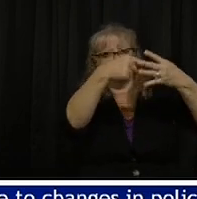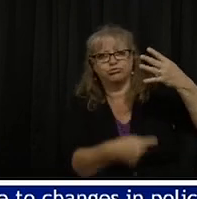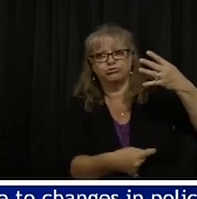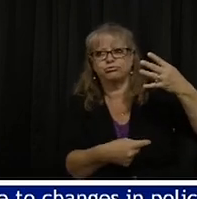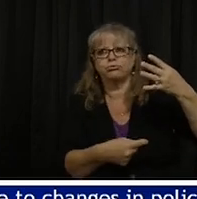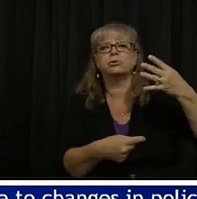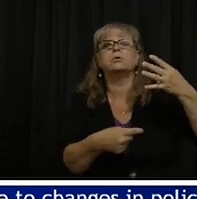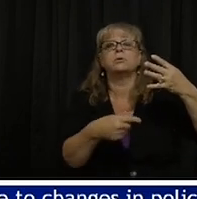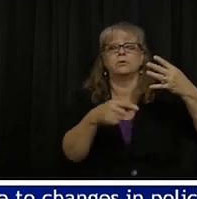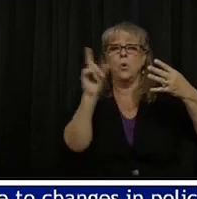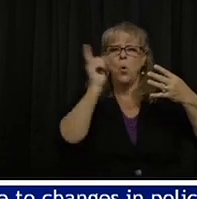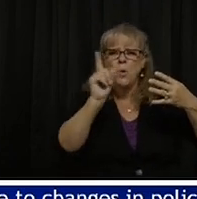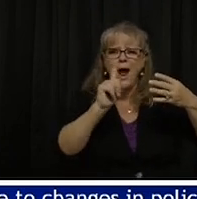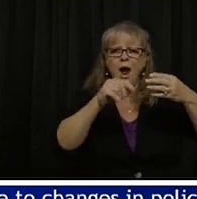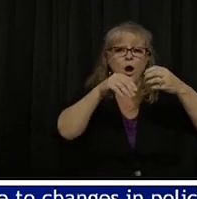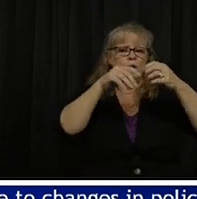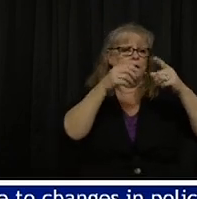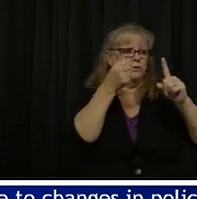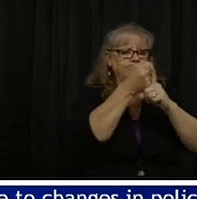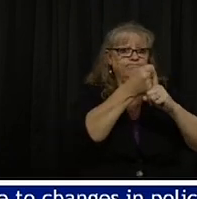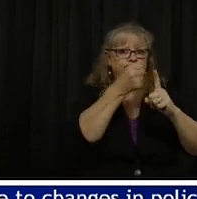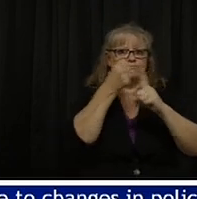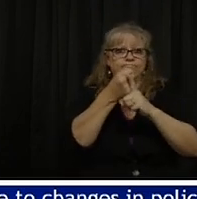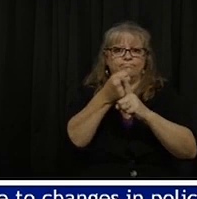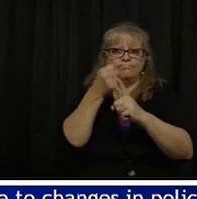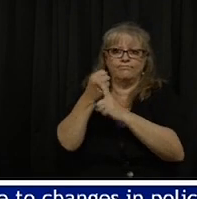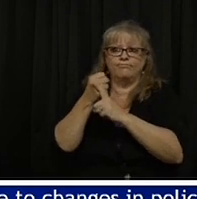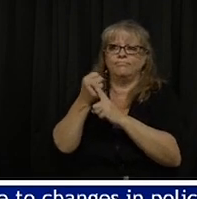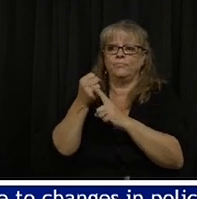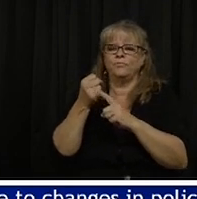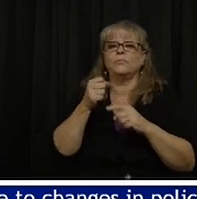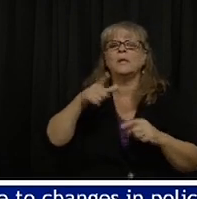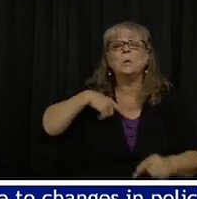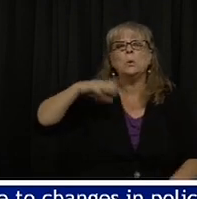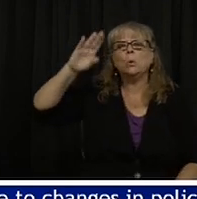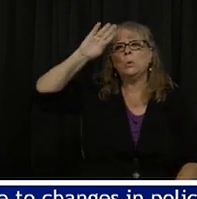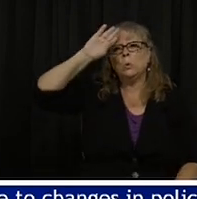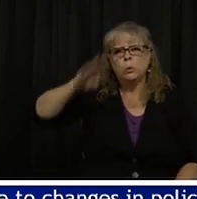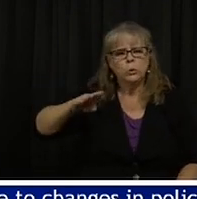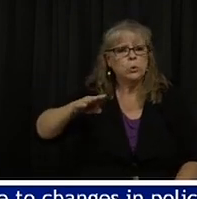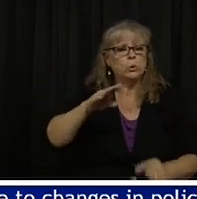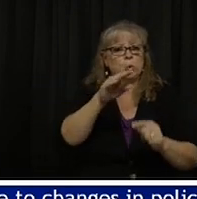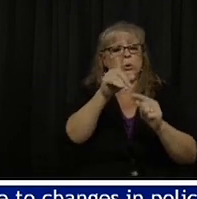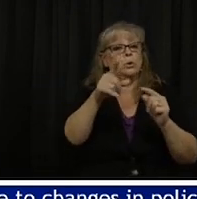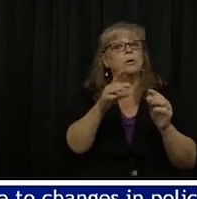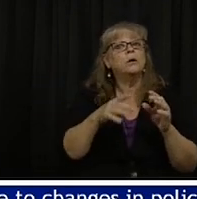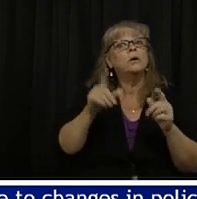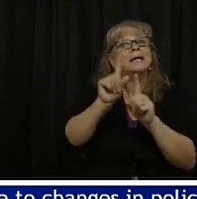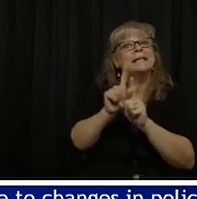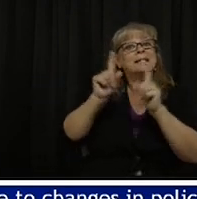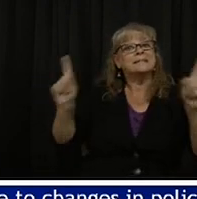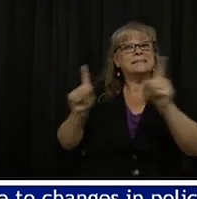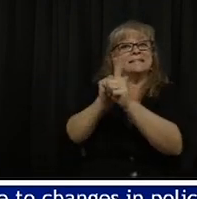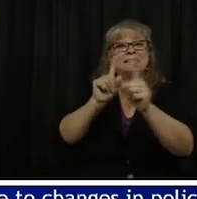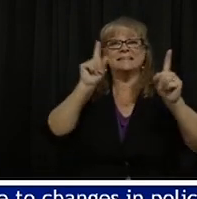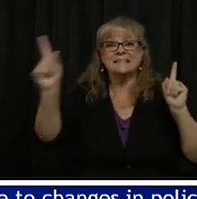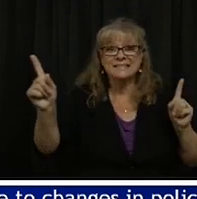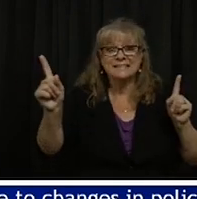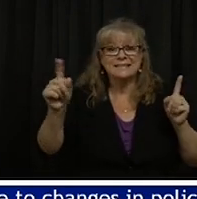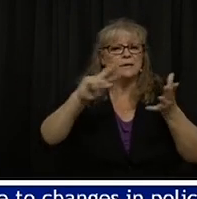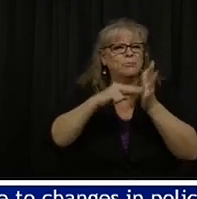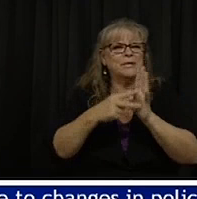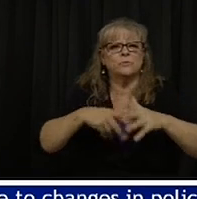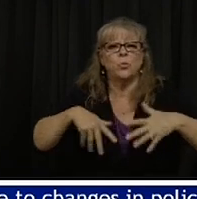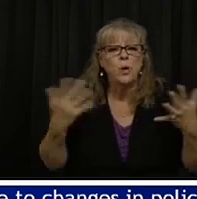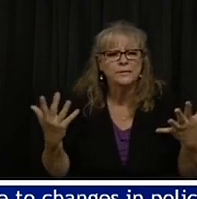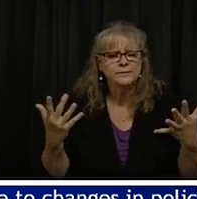several contributing factors. We certainly know that social distancing levels have decreased, which means that there's increased contact rates among people